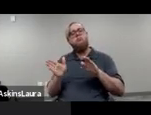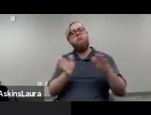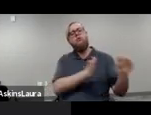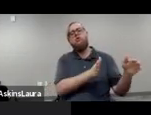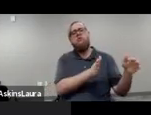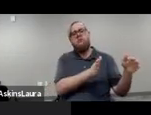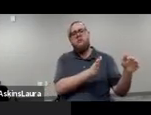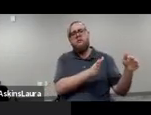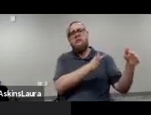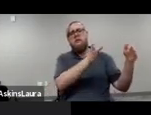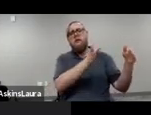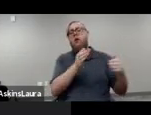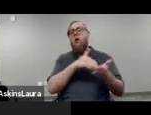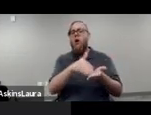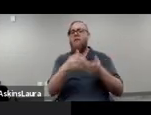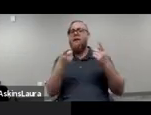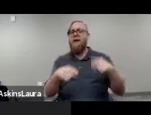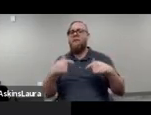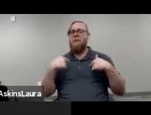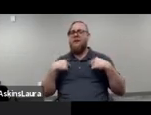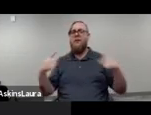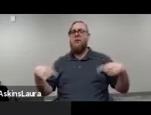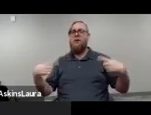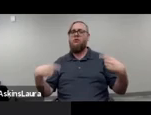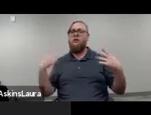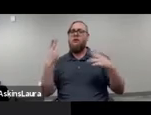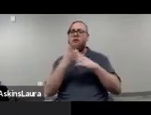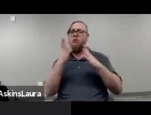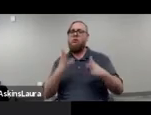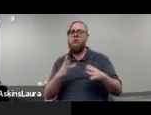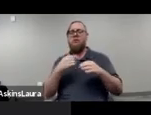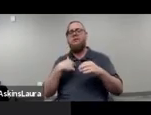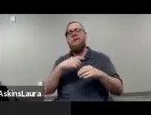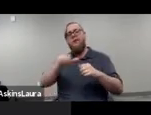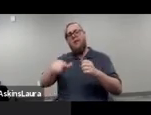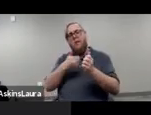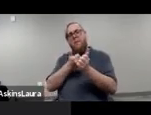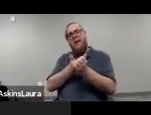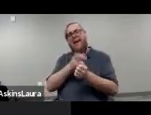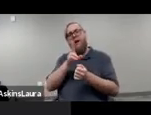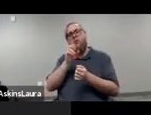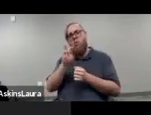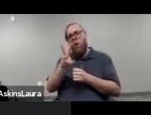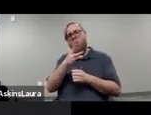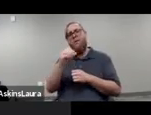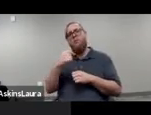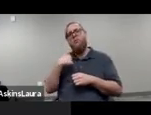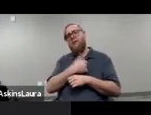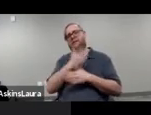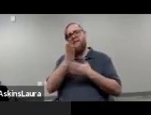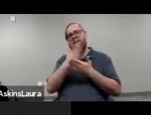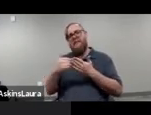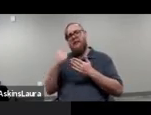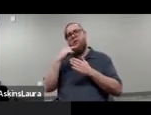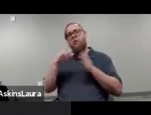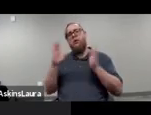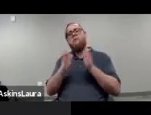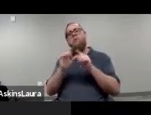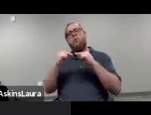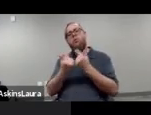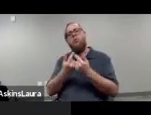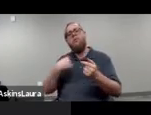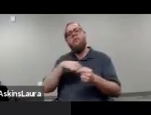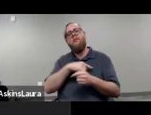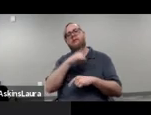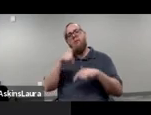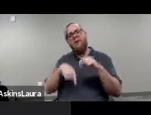That often happens for me as a wheelchair user. Wheelchair users will be in the back row, and we'll have a section for a small group of us,